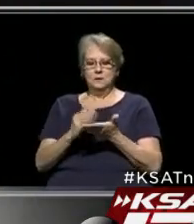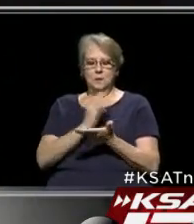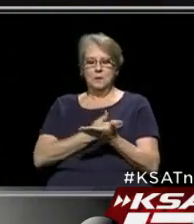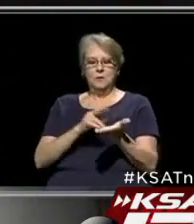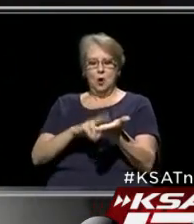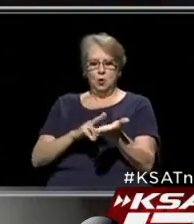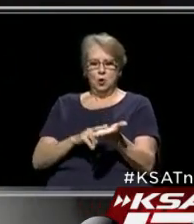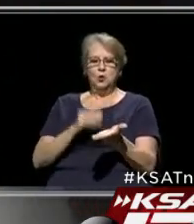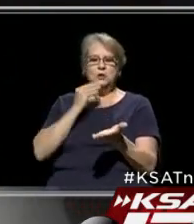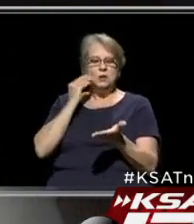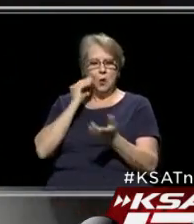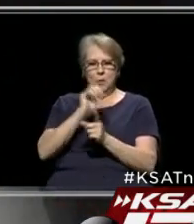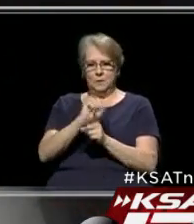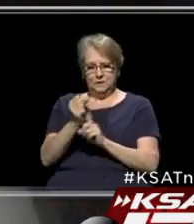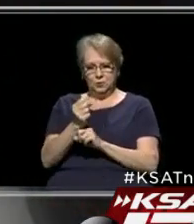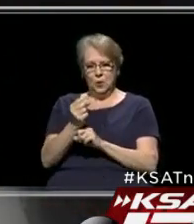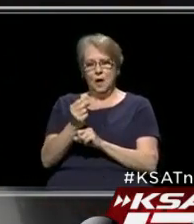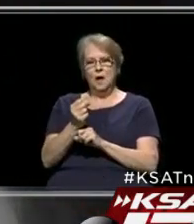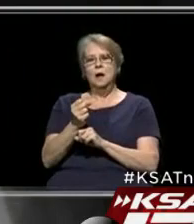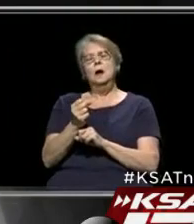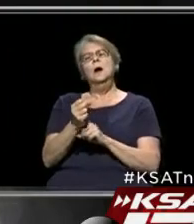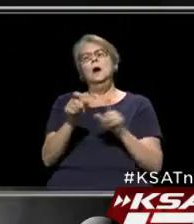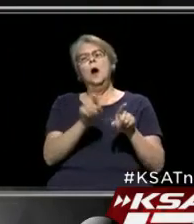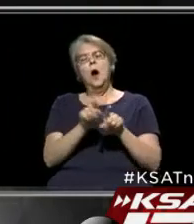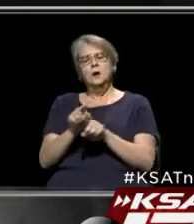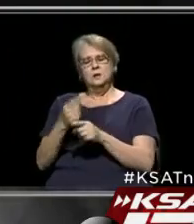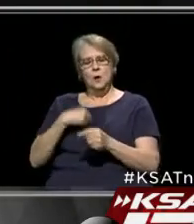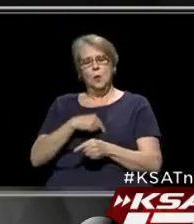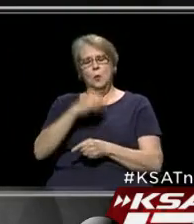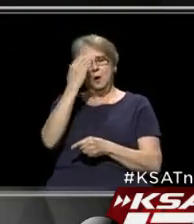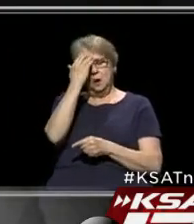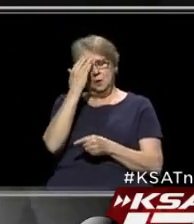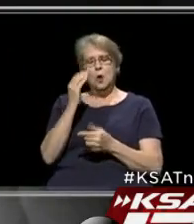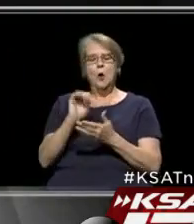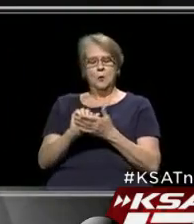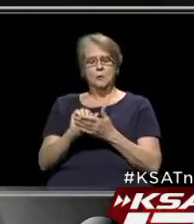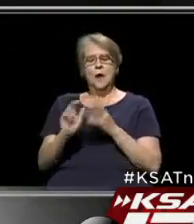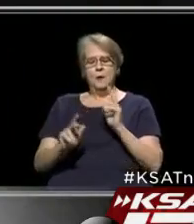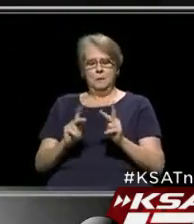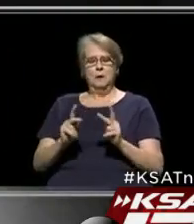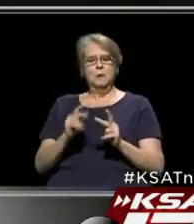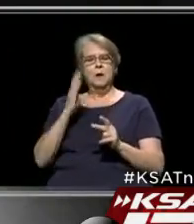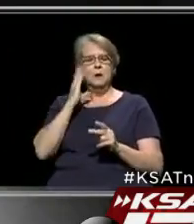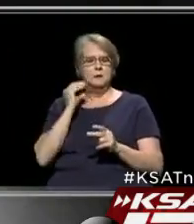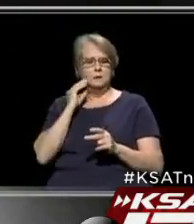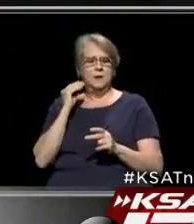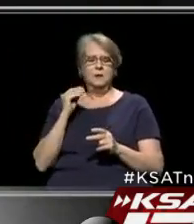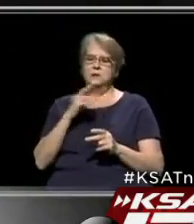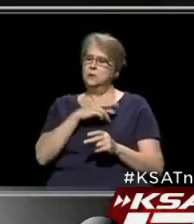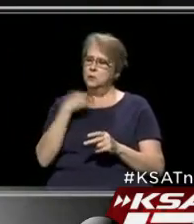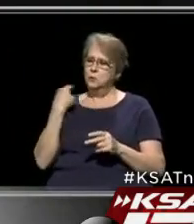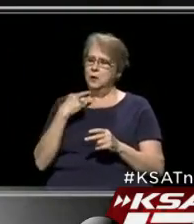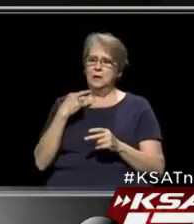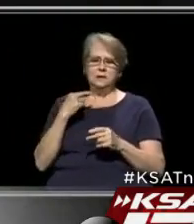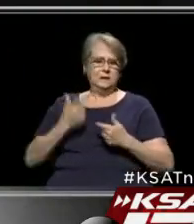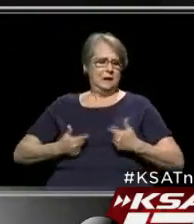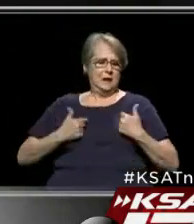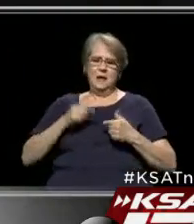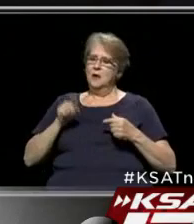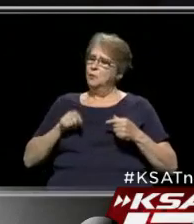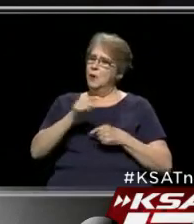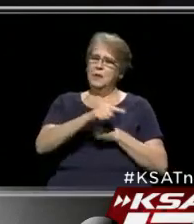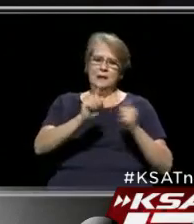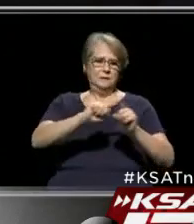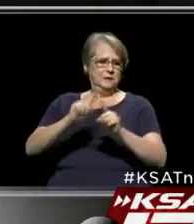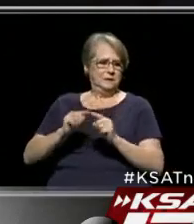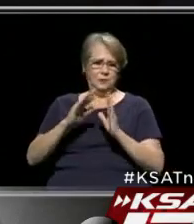our nursing home situation. So we also know that there are people at risk who live in all over our community. So